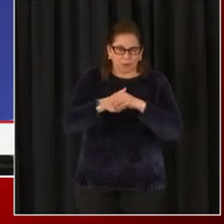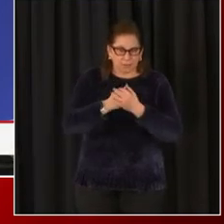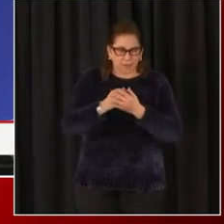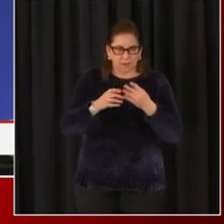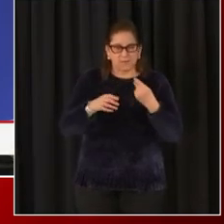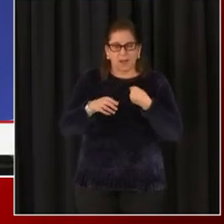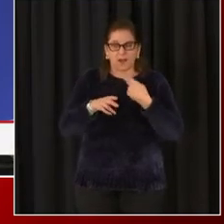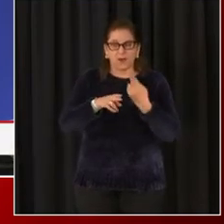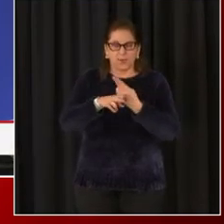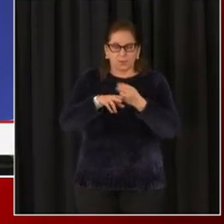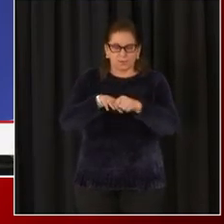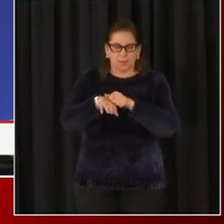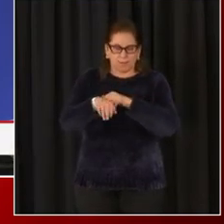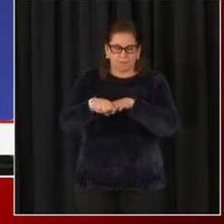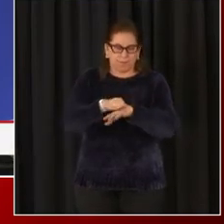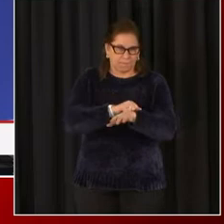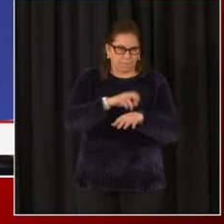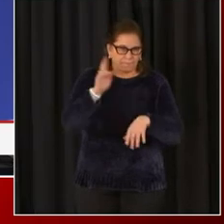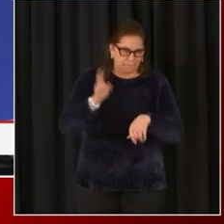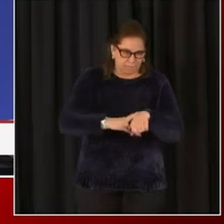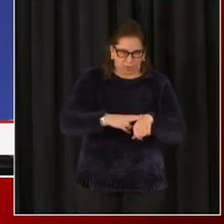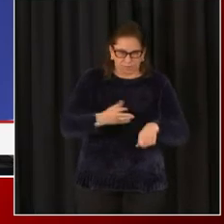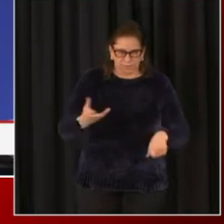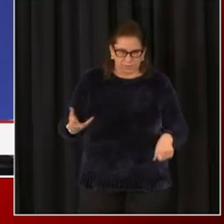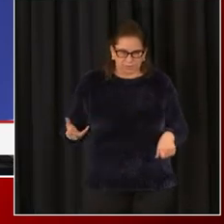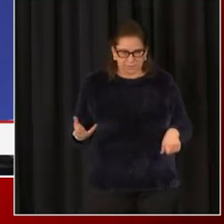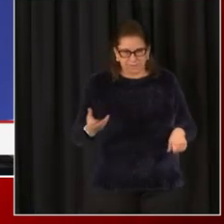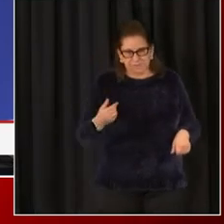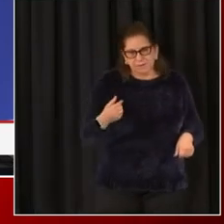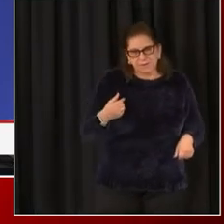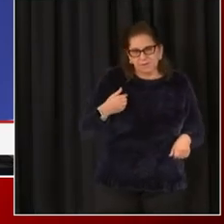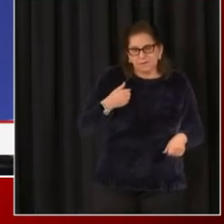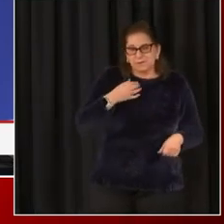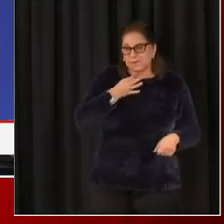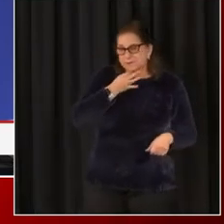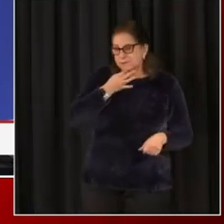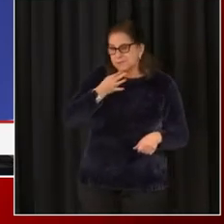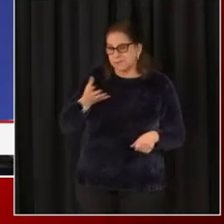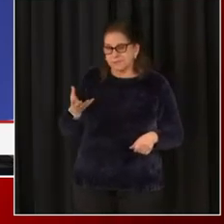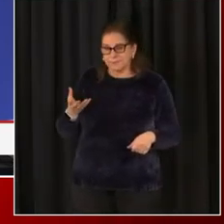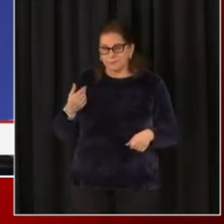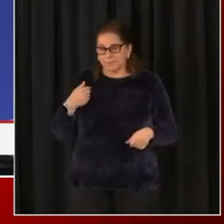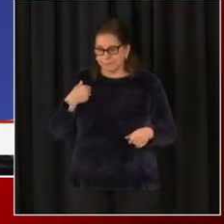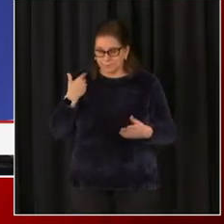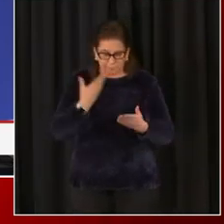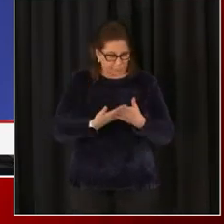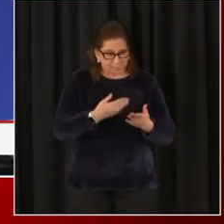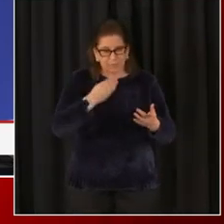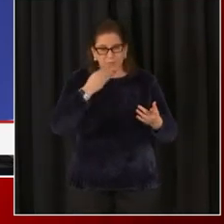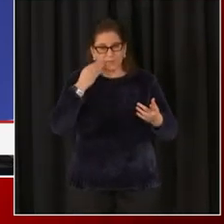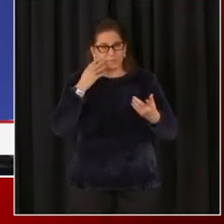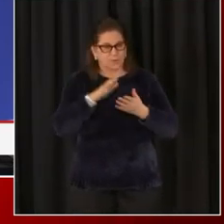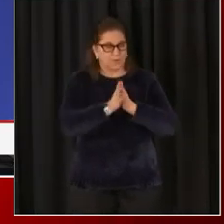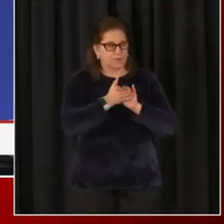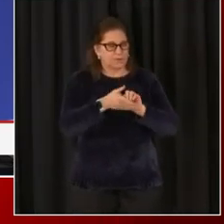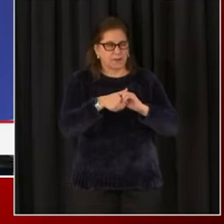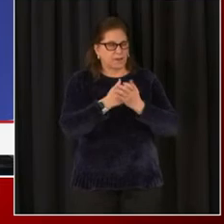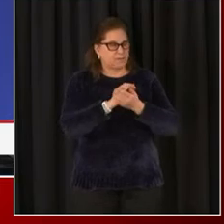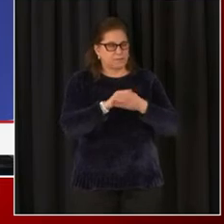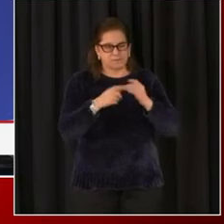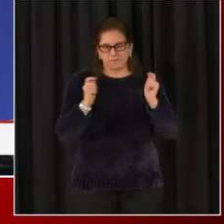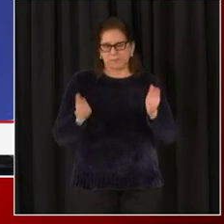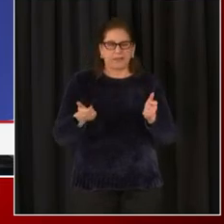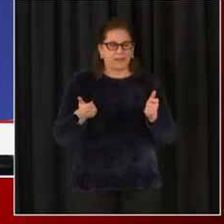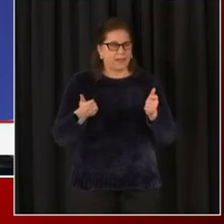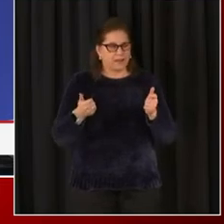uh, uh, for the entire time. But as soon as we, uh, came indoors, I had the opportunity to wash my